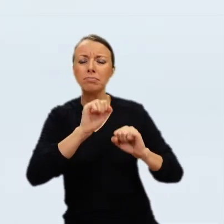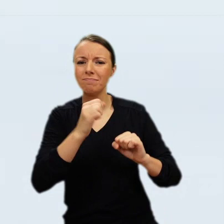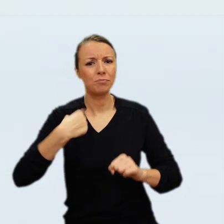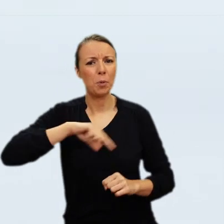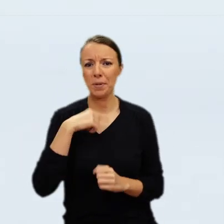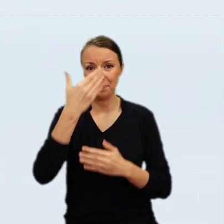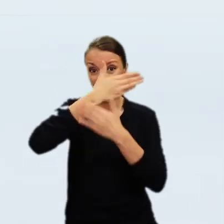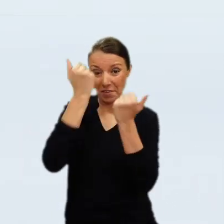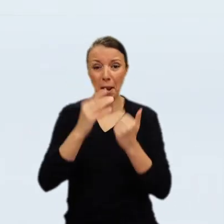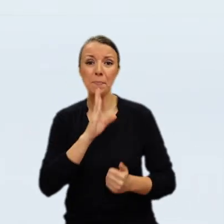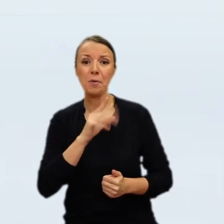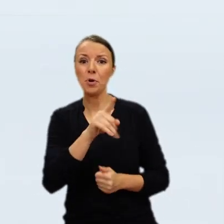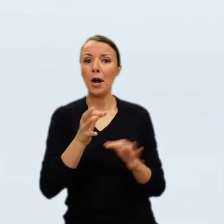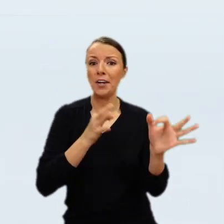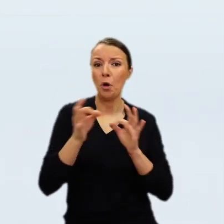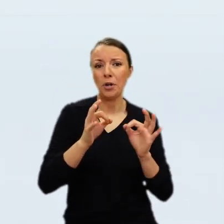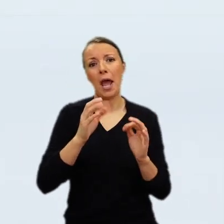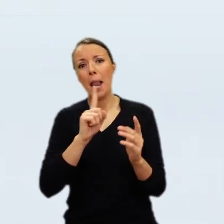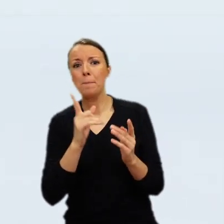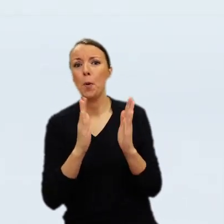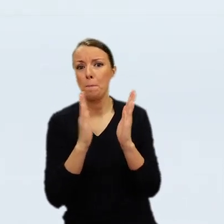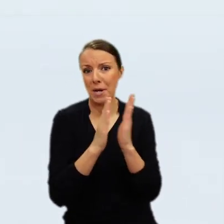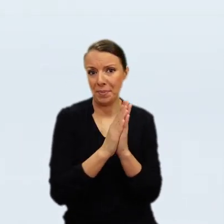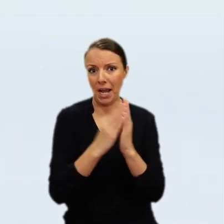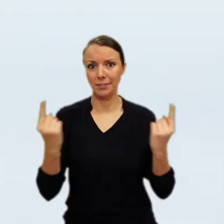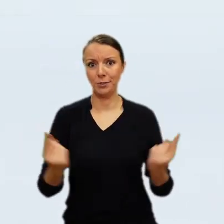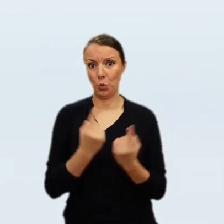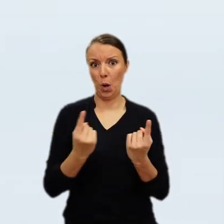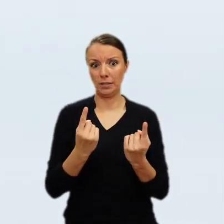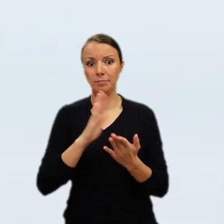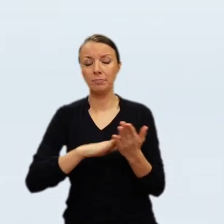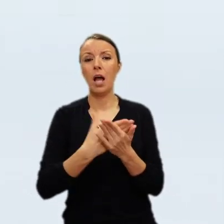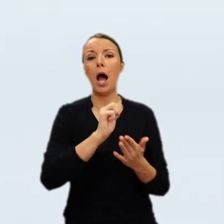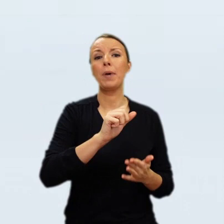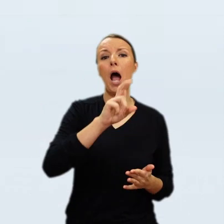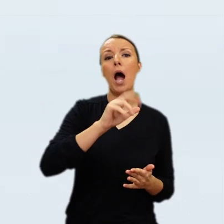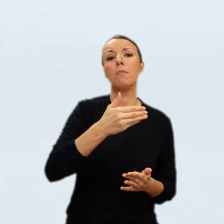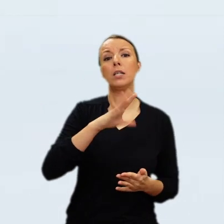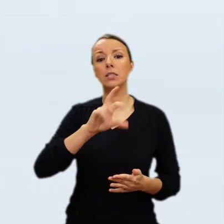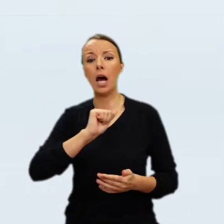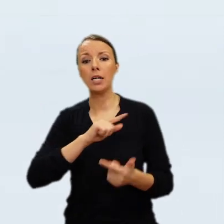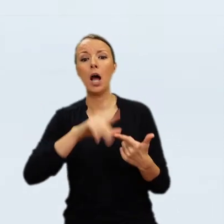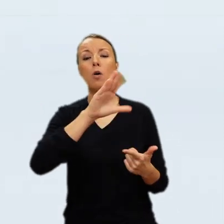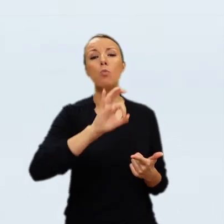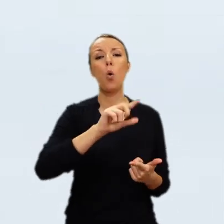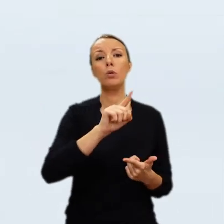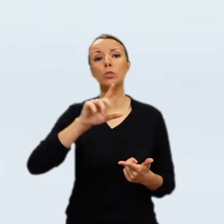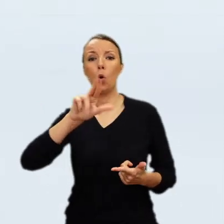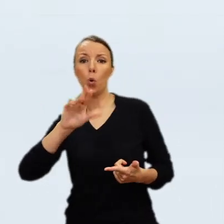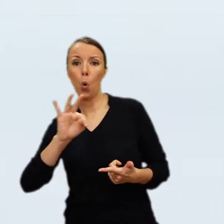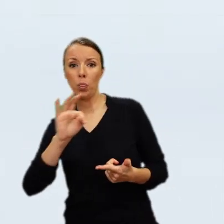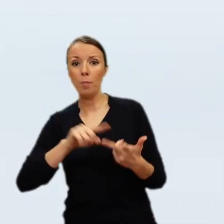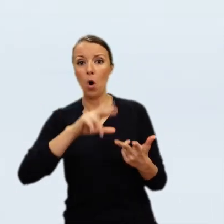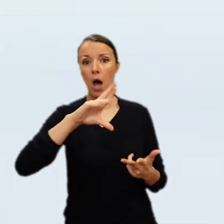historical or a biblical scene. Abraham and Sarah, Bose and Ruth, or Rebecca, having